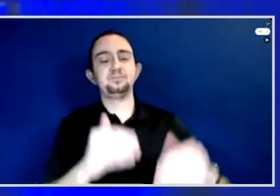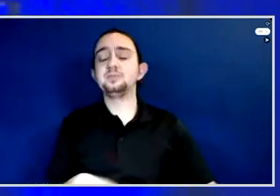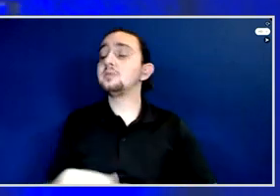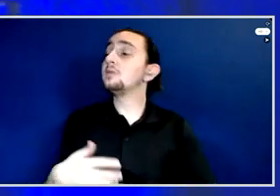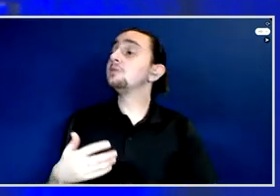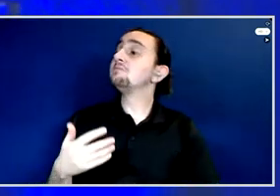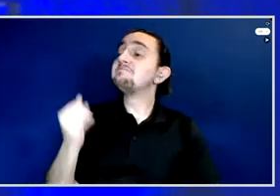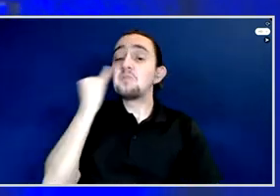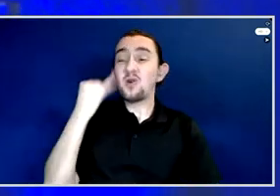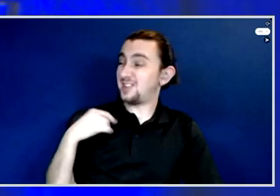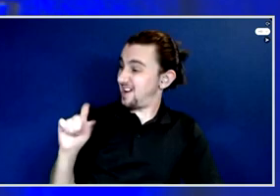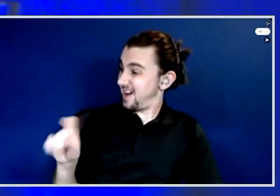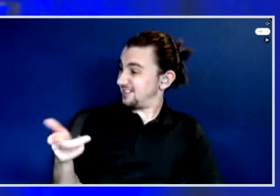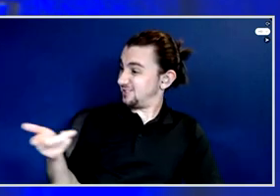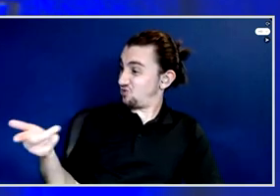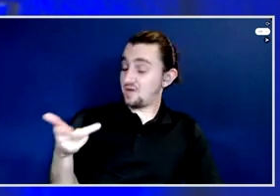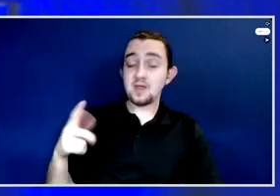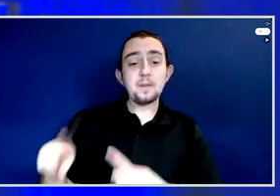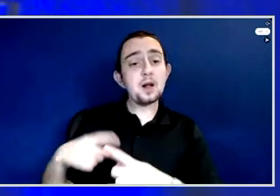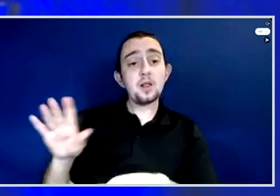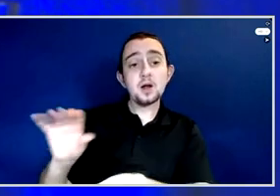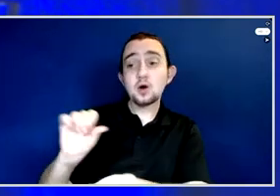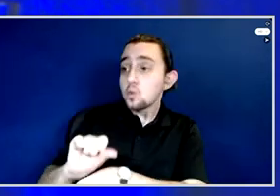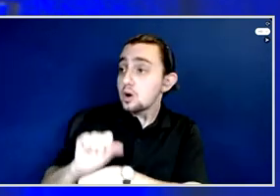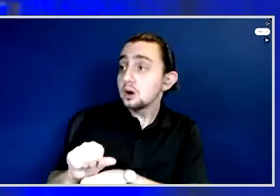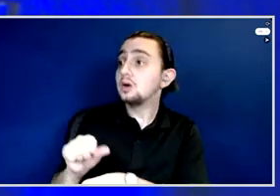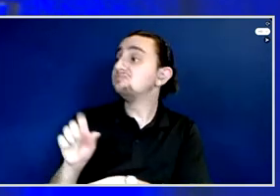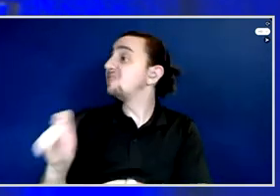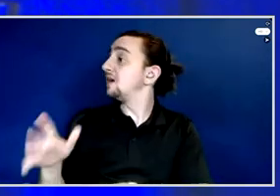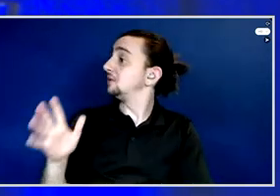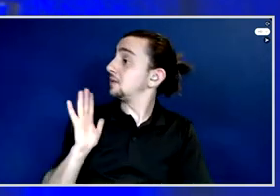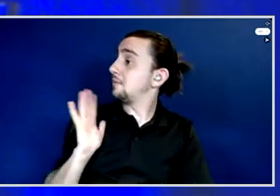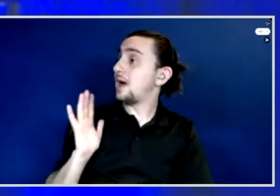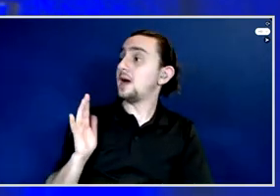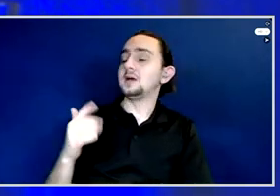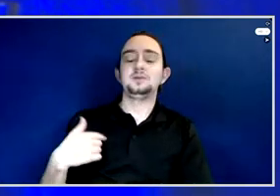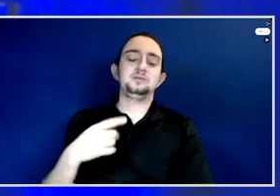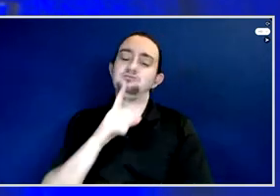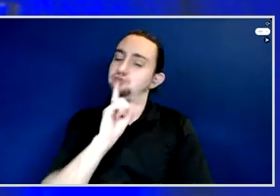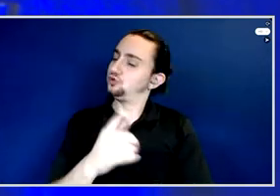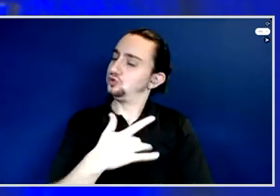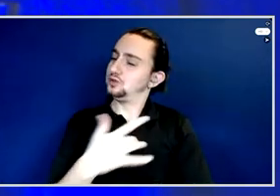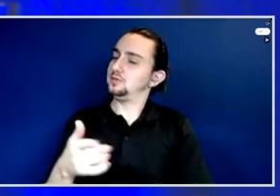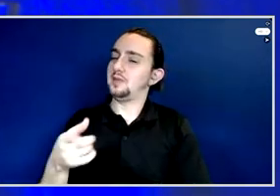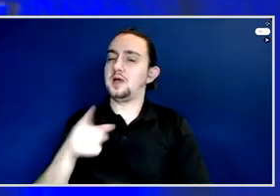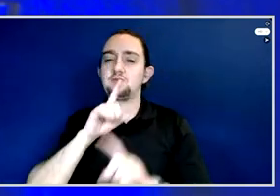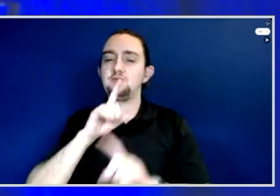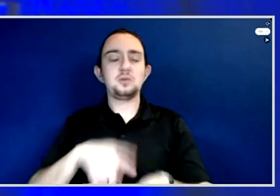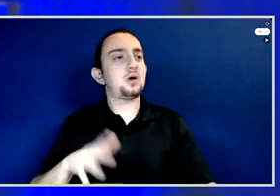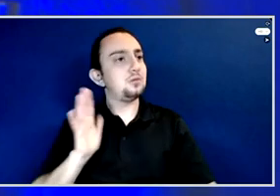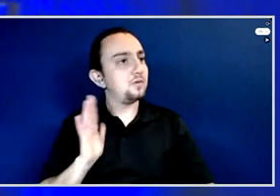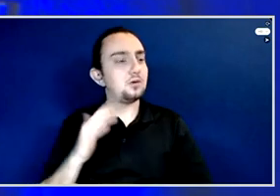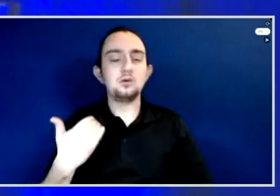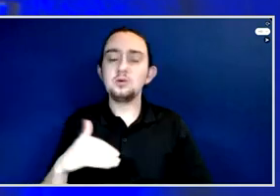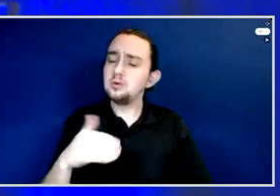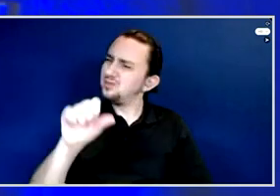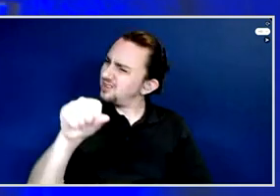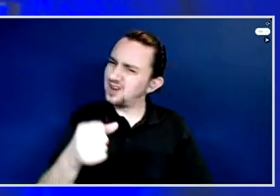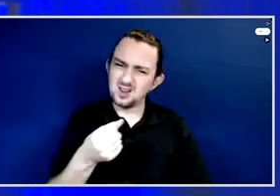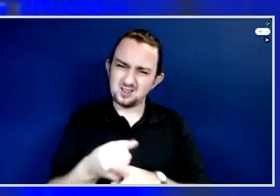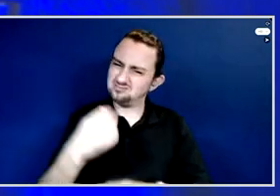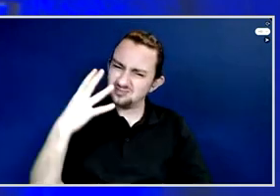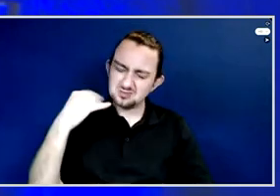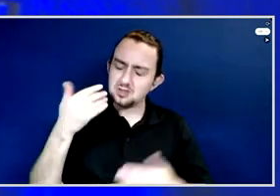they were overcome with doubt, with the feeling that the hill was just too high to climb, that